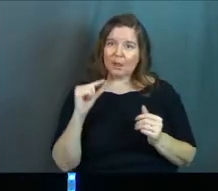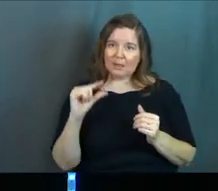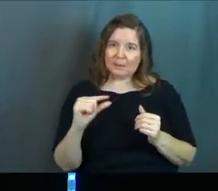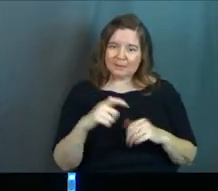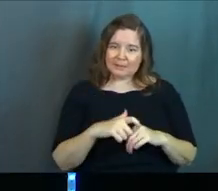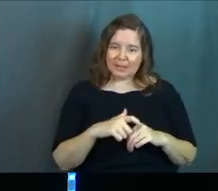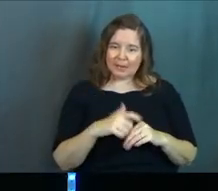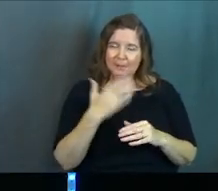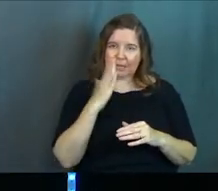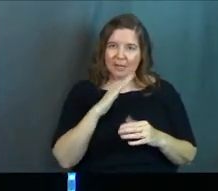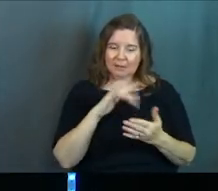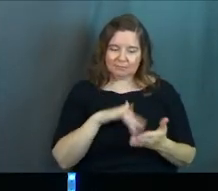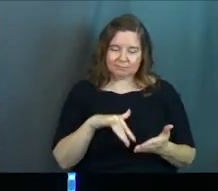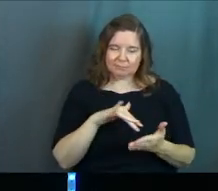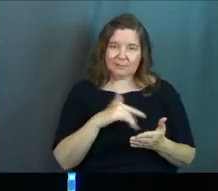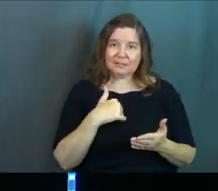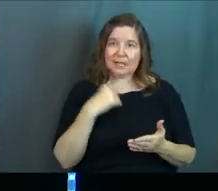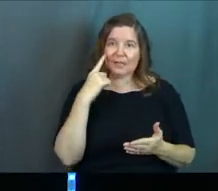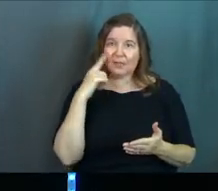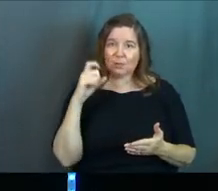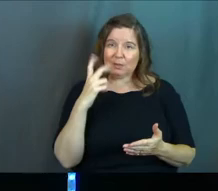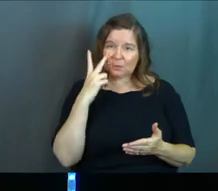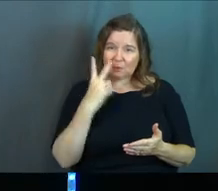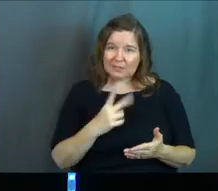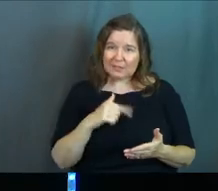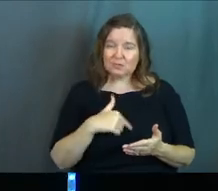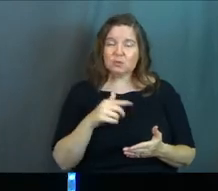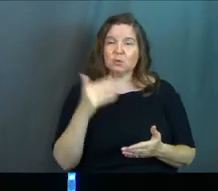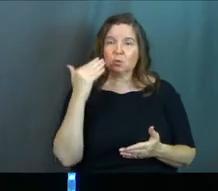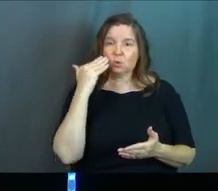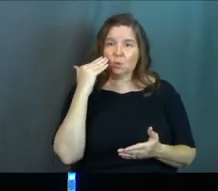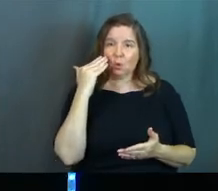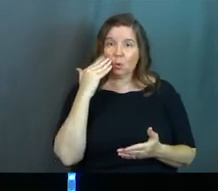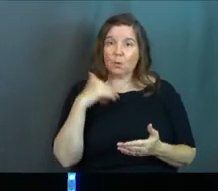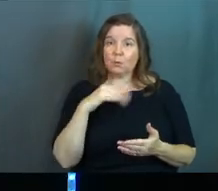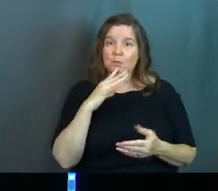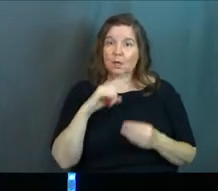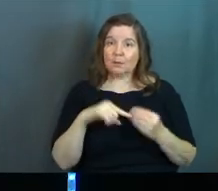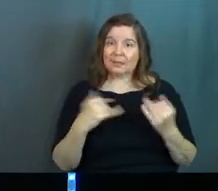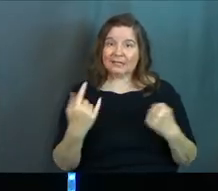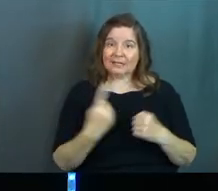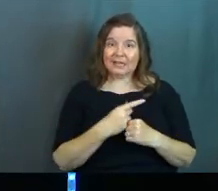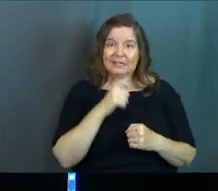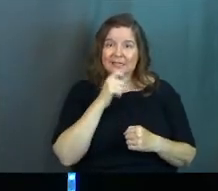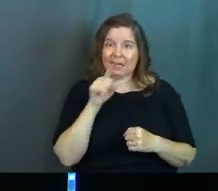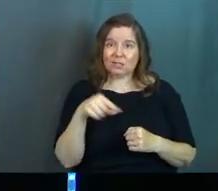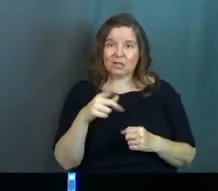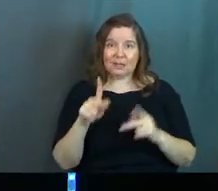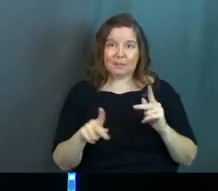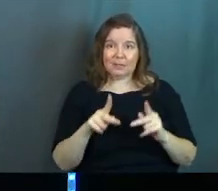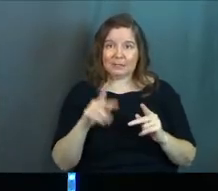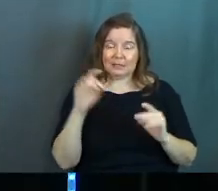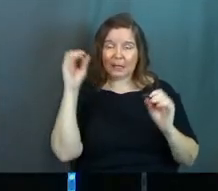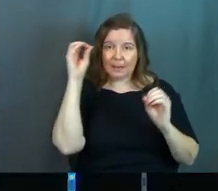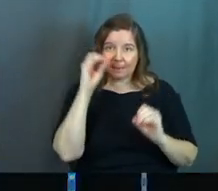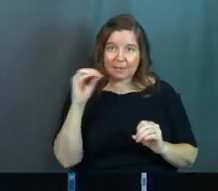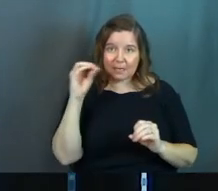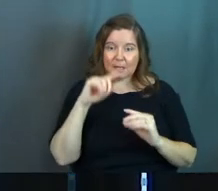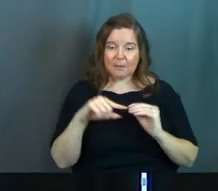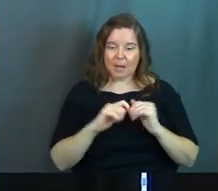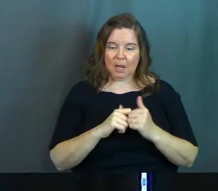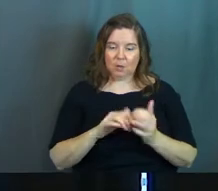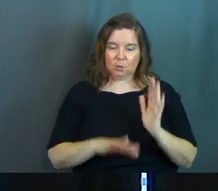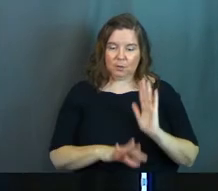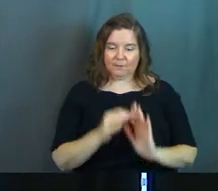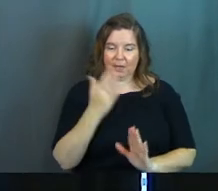have a little bit of time in God's word? Because I think you need to see this so that you know that what we're talking about today isn't just people's opinion about